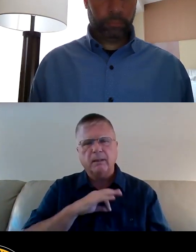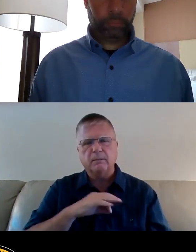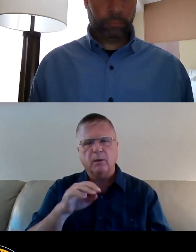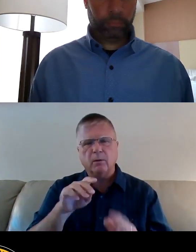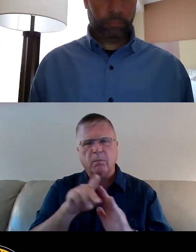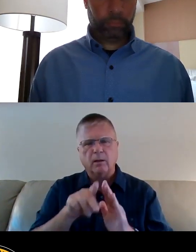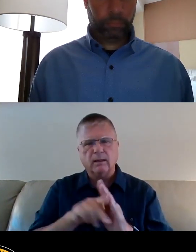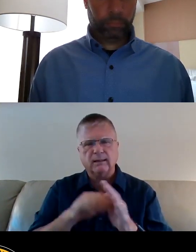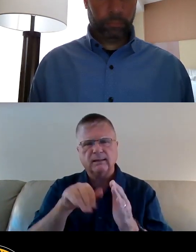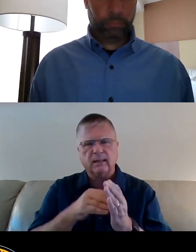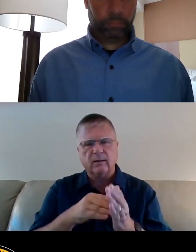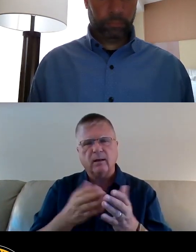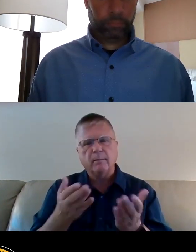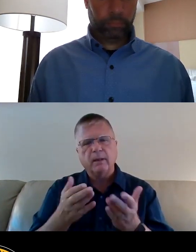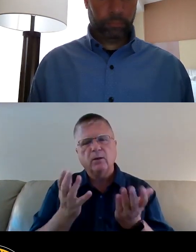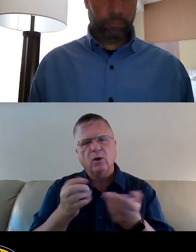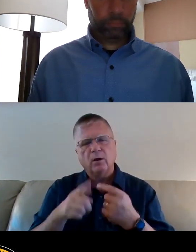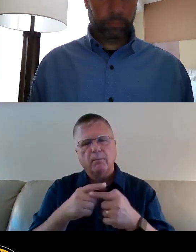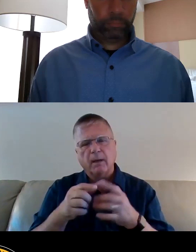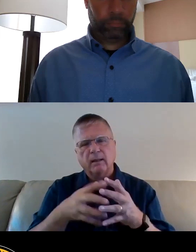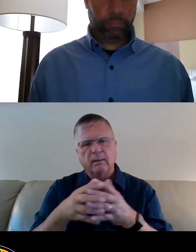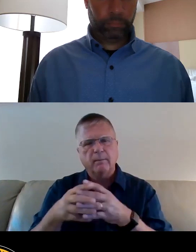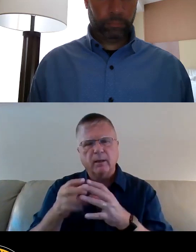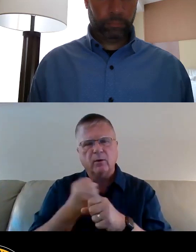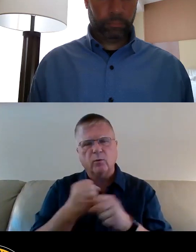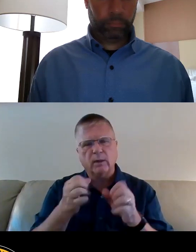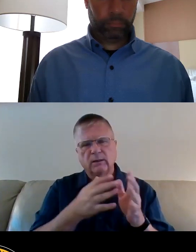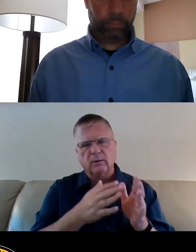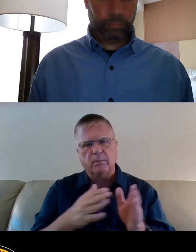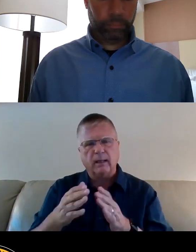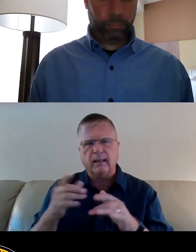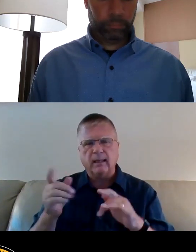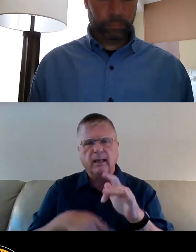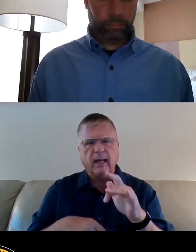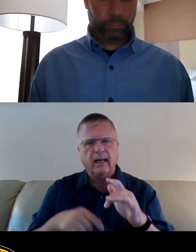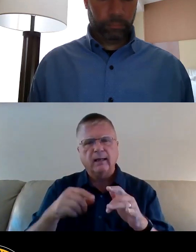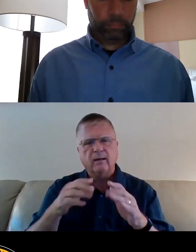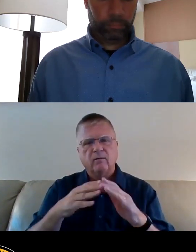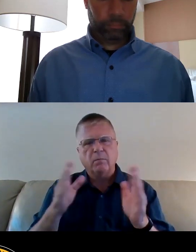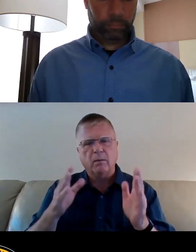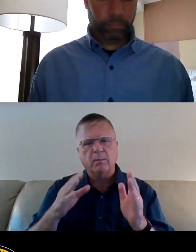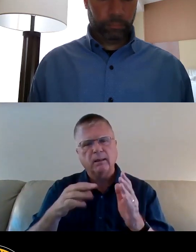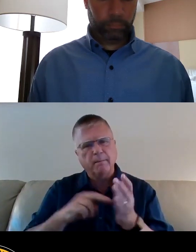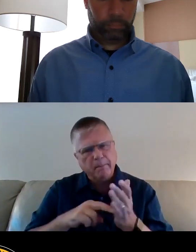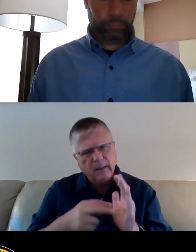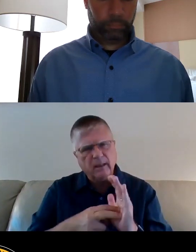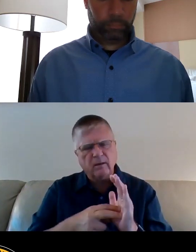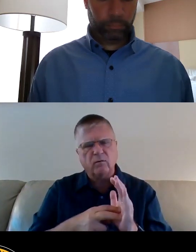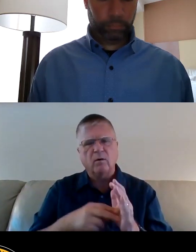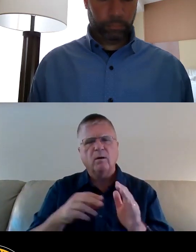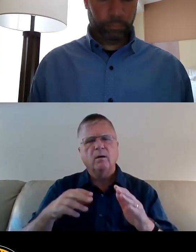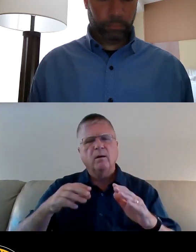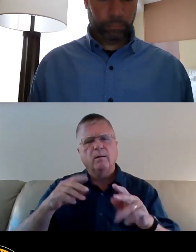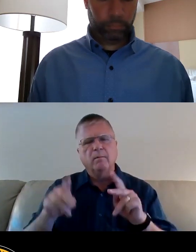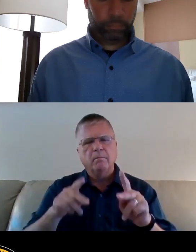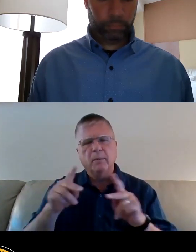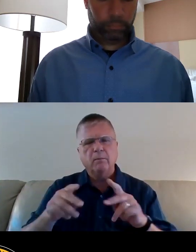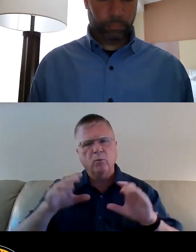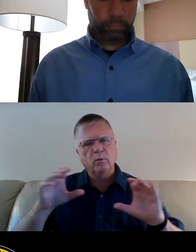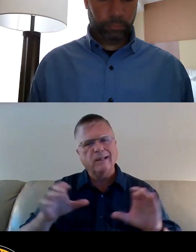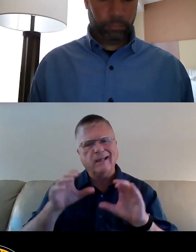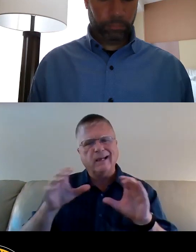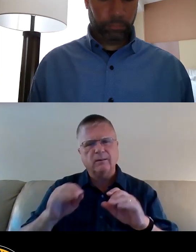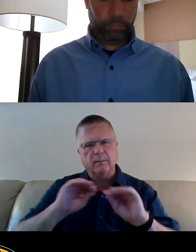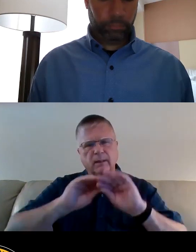to talk about the American Rescue Plan and the lack of public meaningful public engagement and transparency